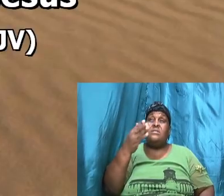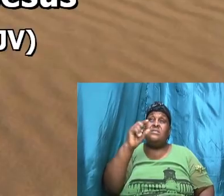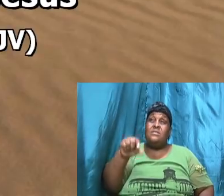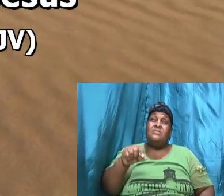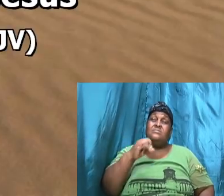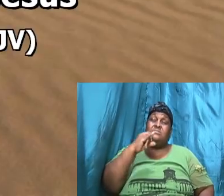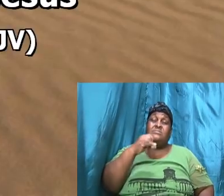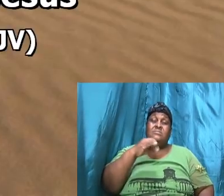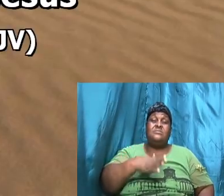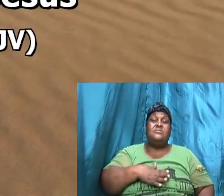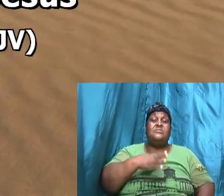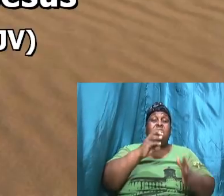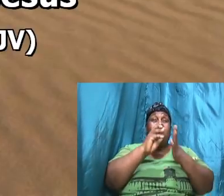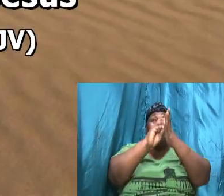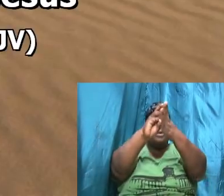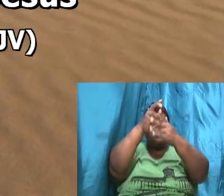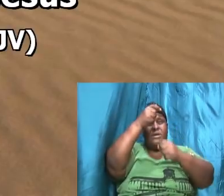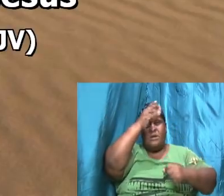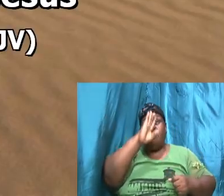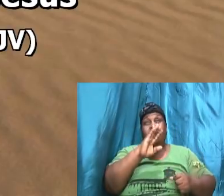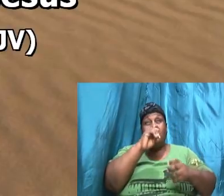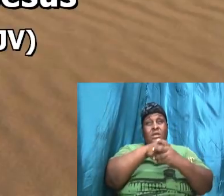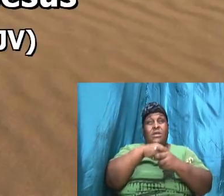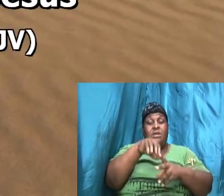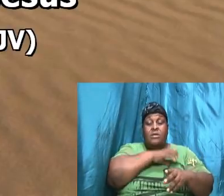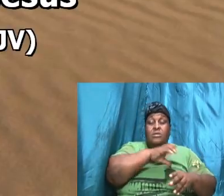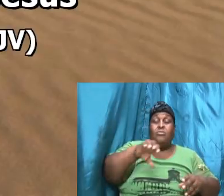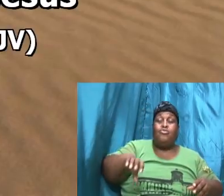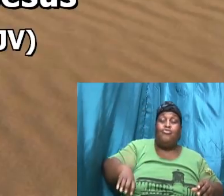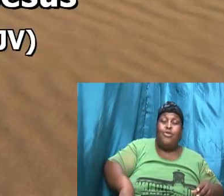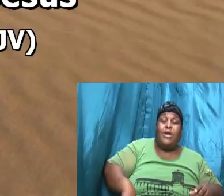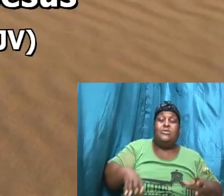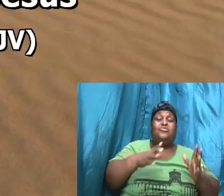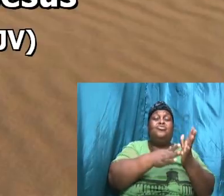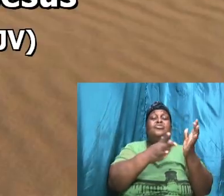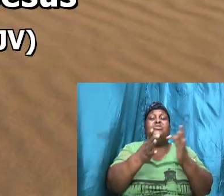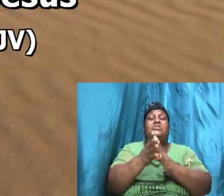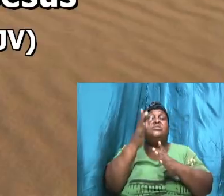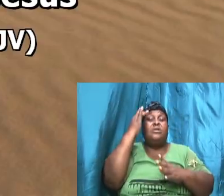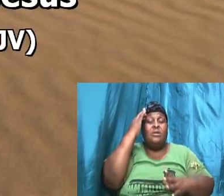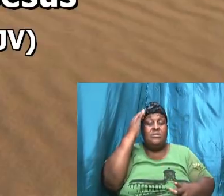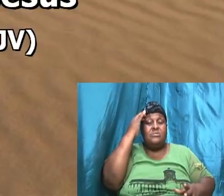of God in Christ Jesus concerning you